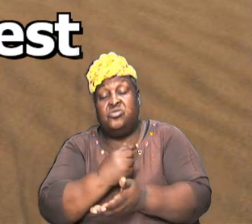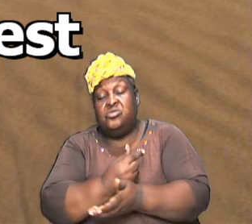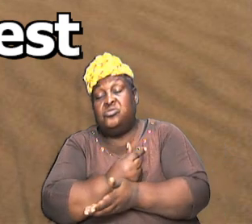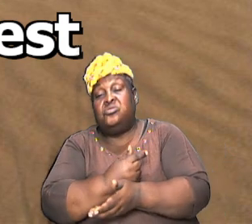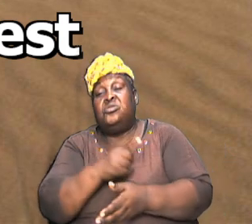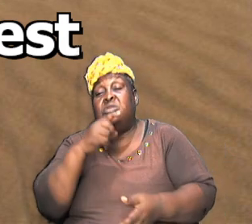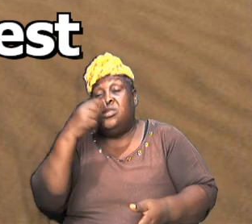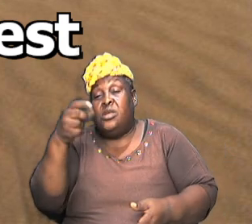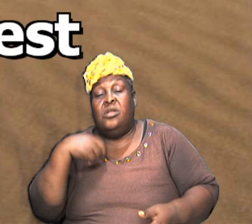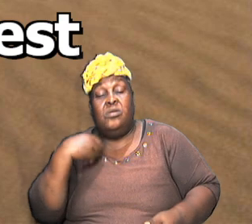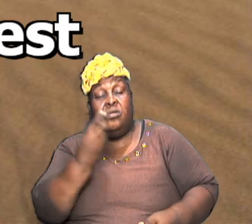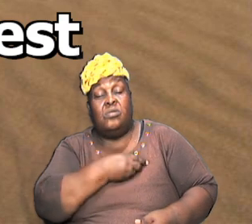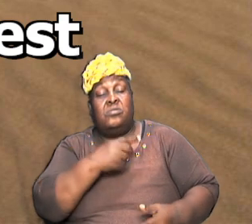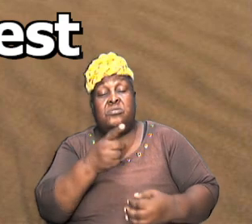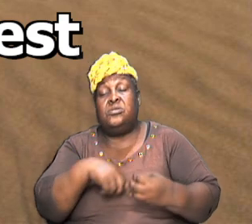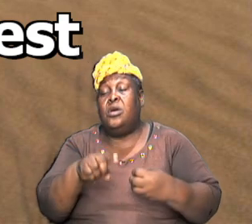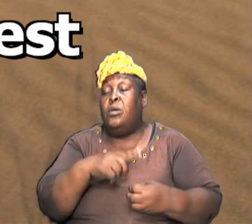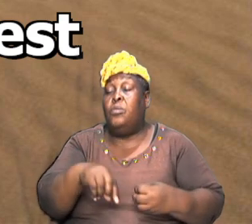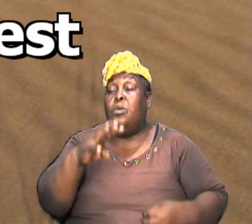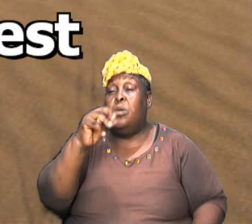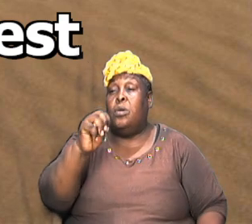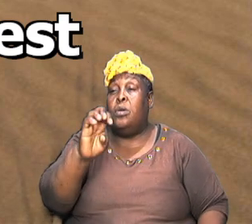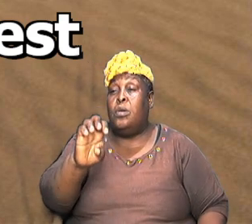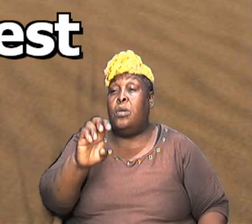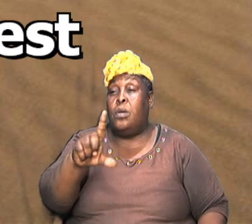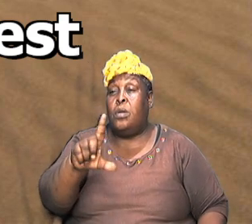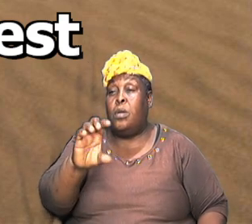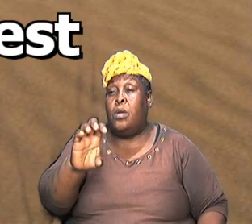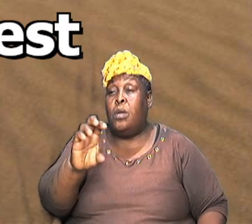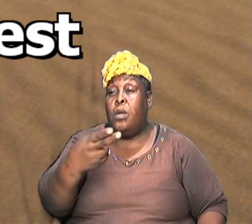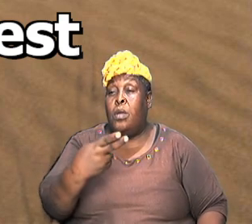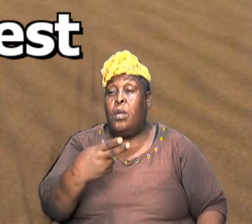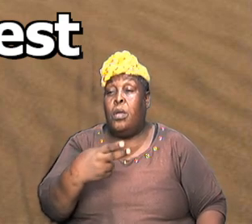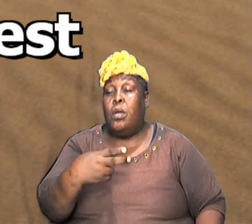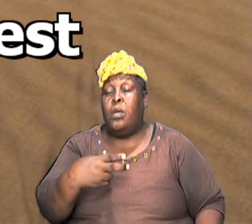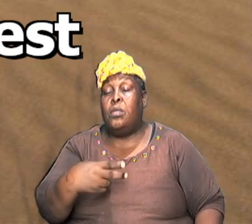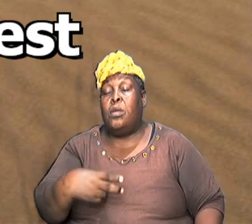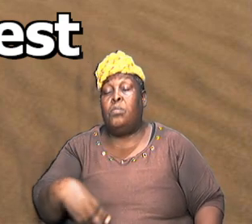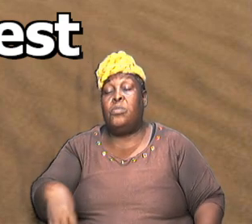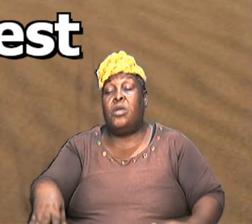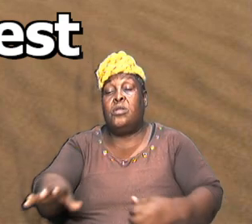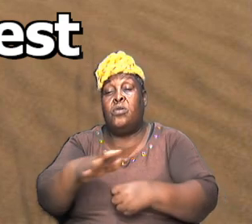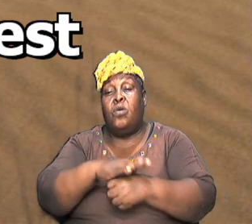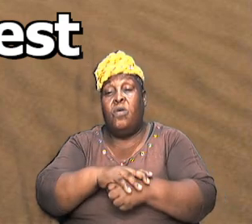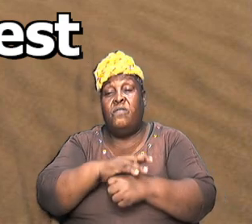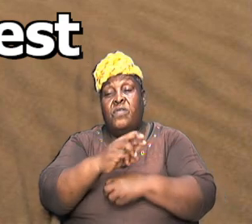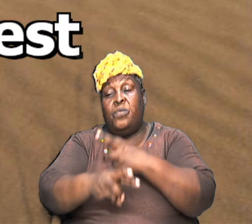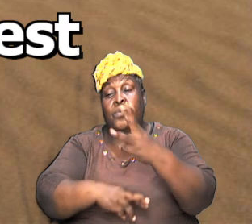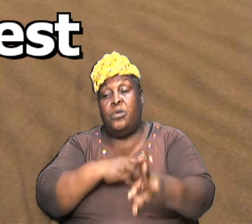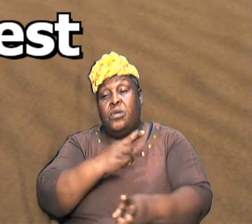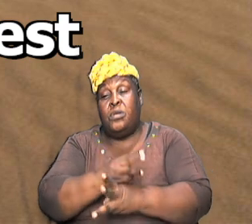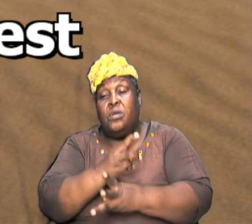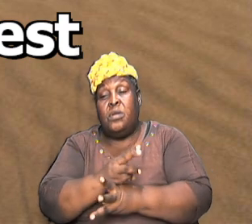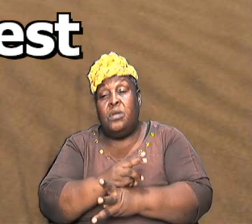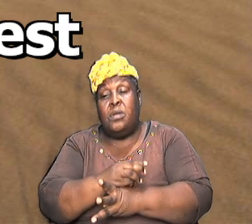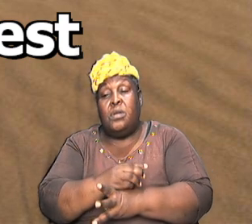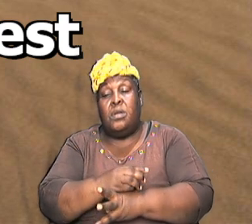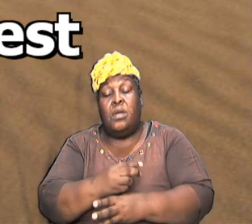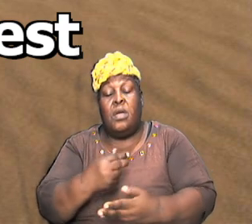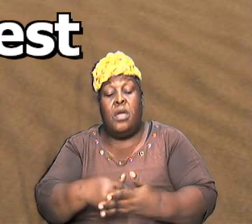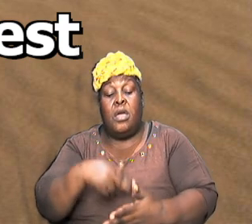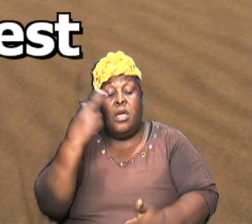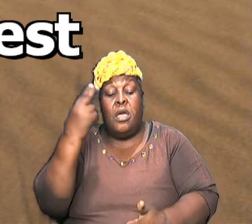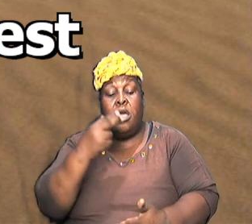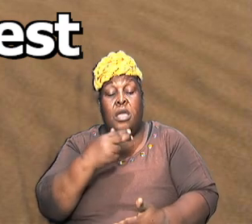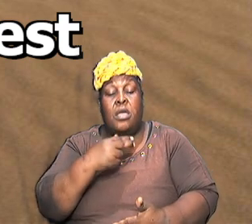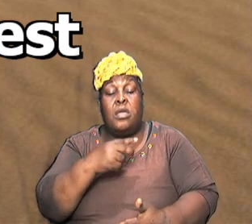Melchizedek who was going to be priest that covers the whole world but what does high priest do they make sacrifice and they